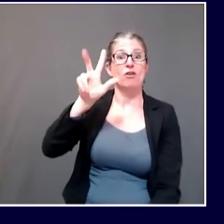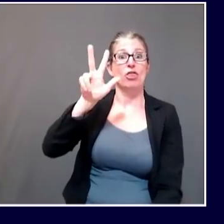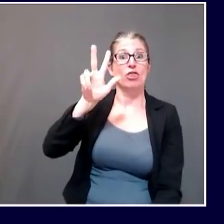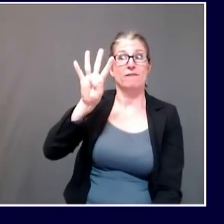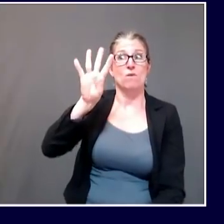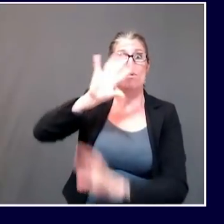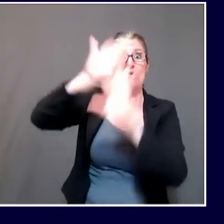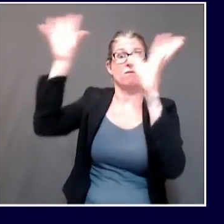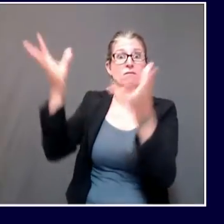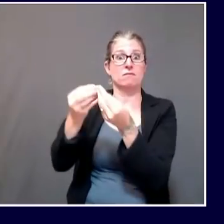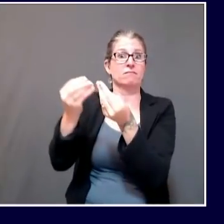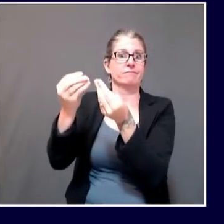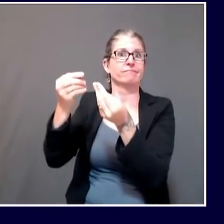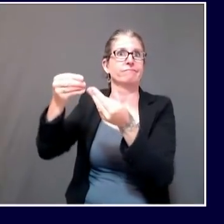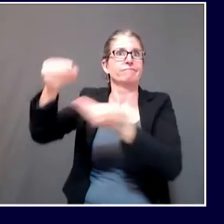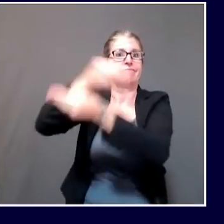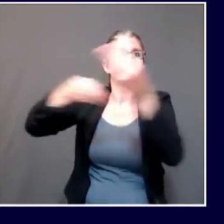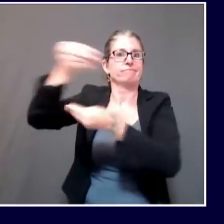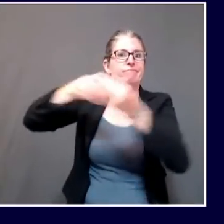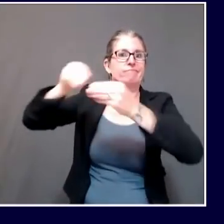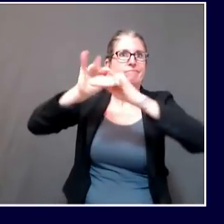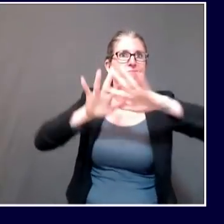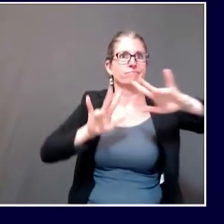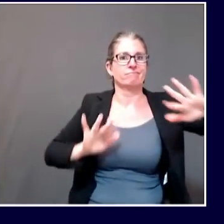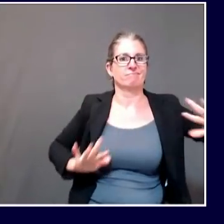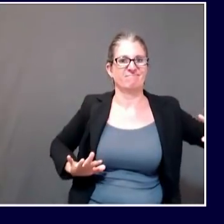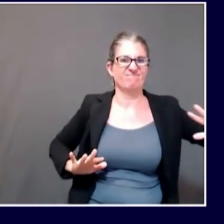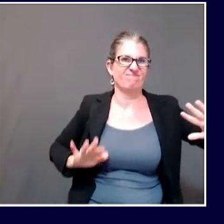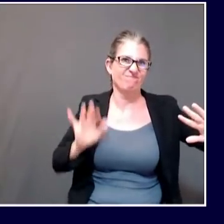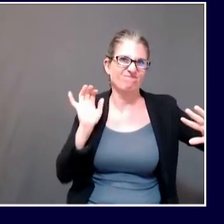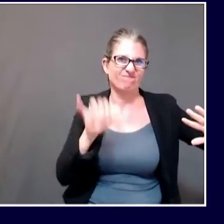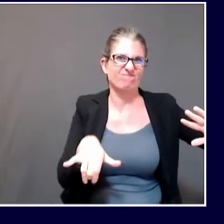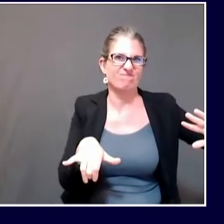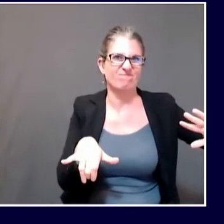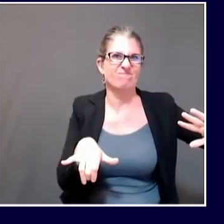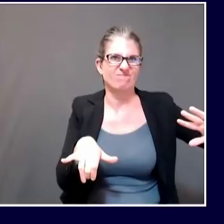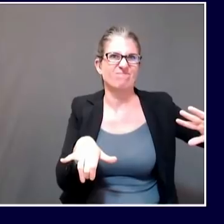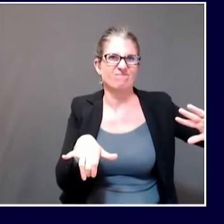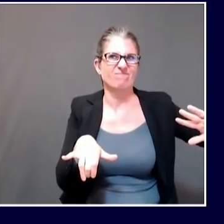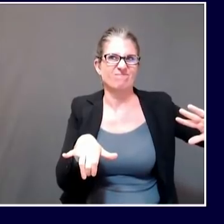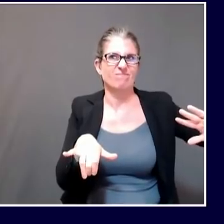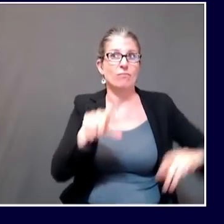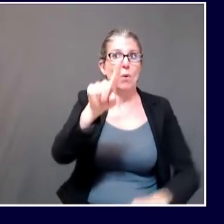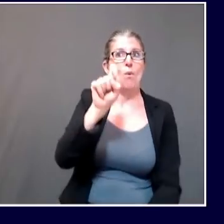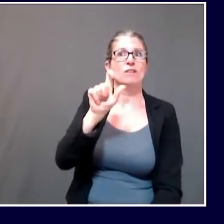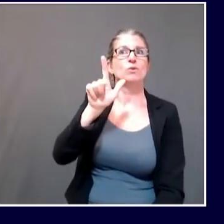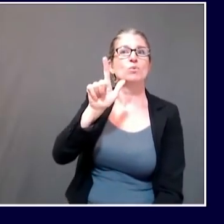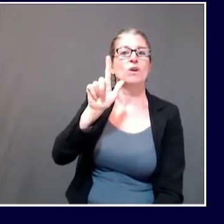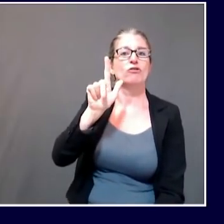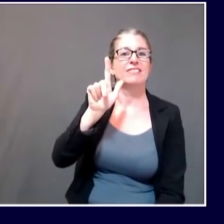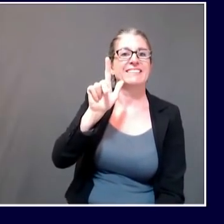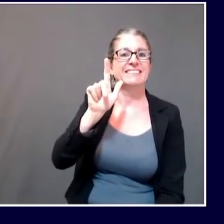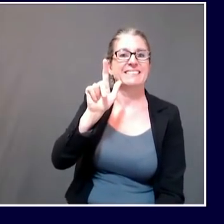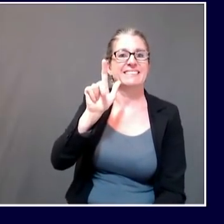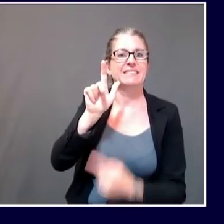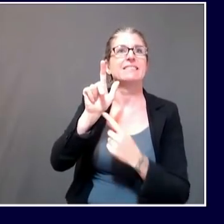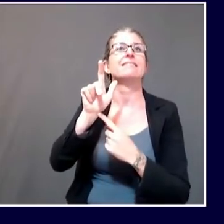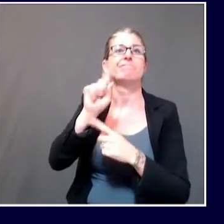more about the dynamics, as well as the additional cases that we've learned about, we'll make sure we keep everyone updated.